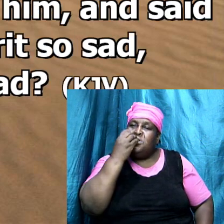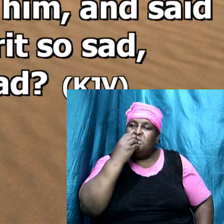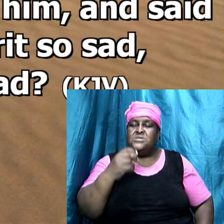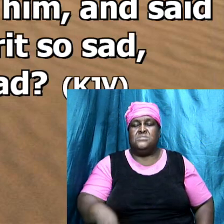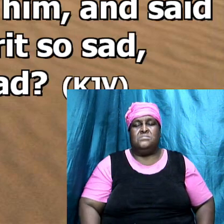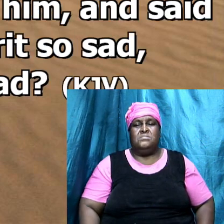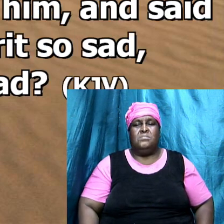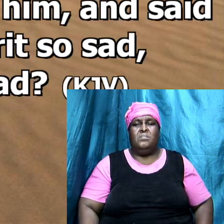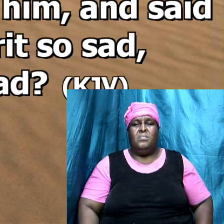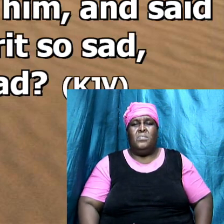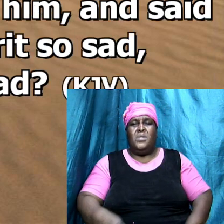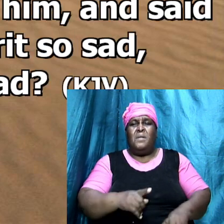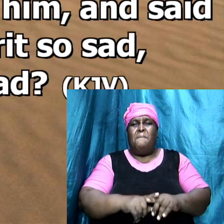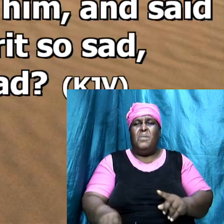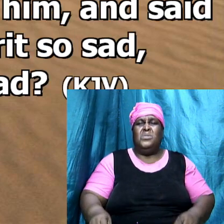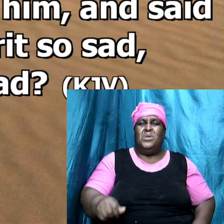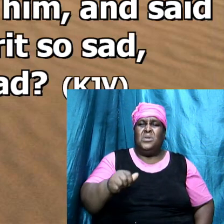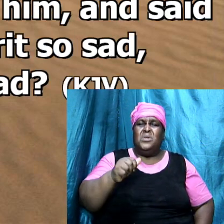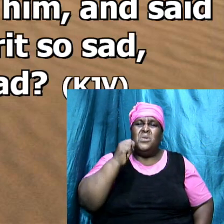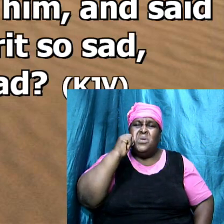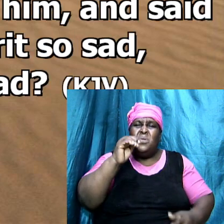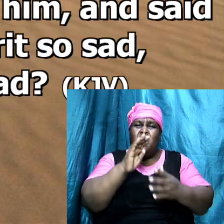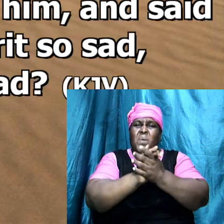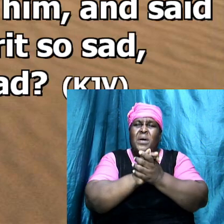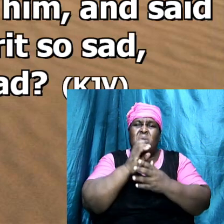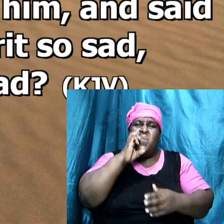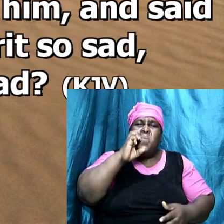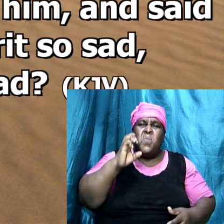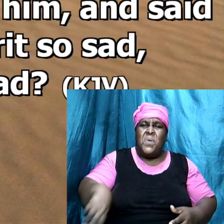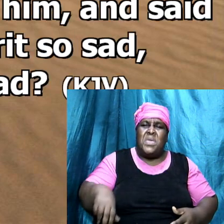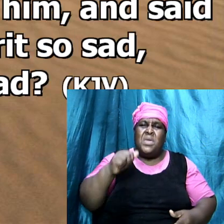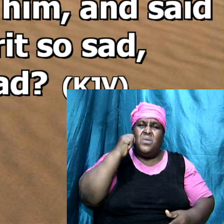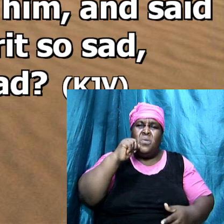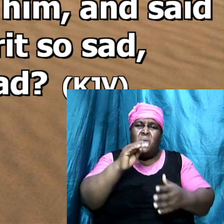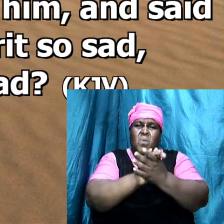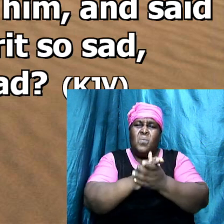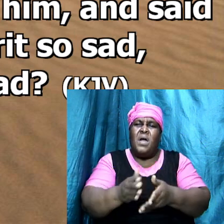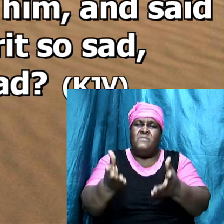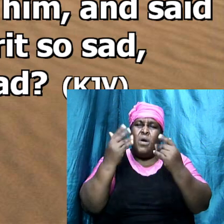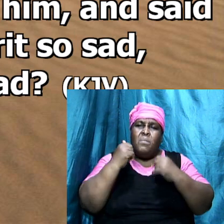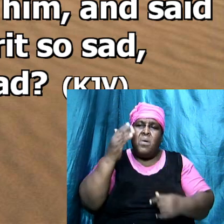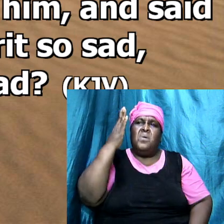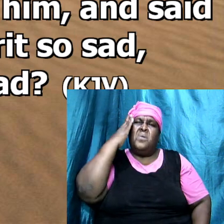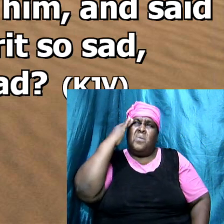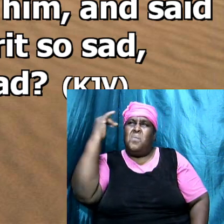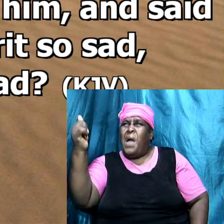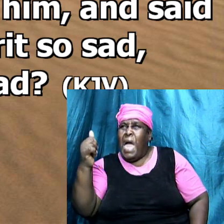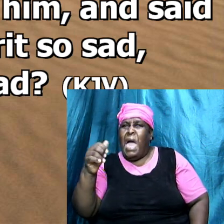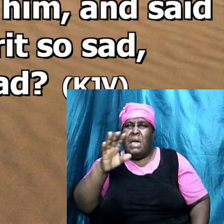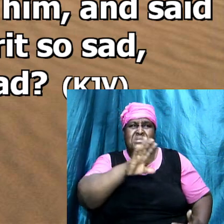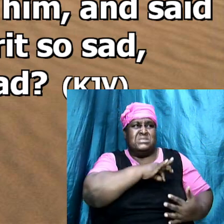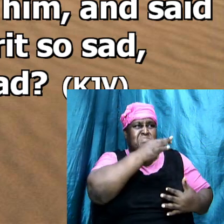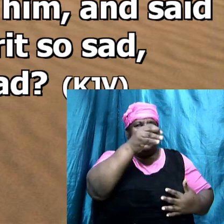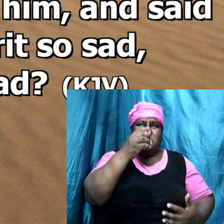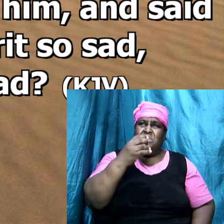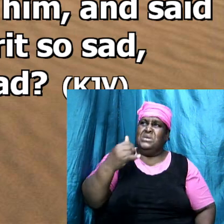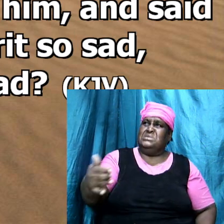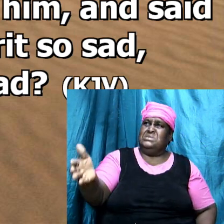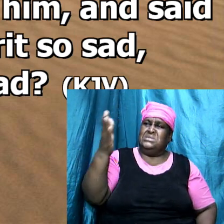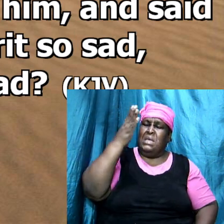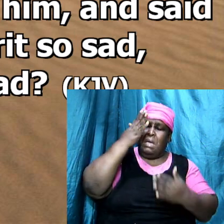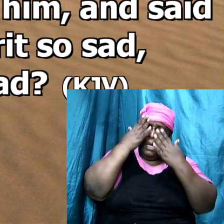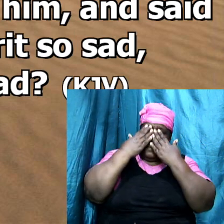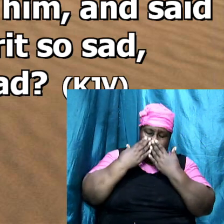but Jezebel his wife came to him and said unto him why is thy spirit so sad that thou